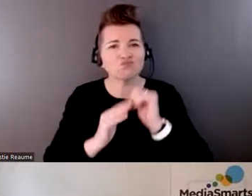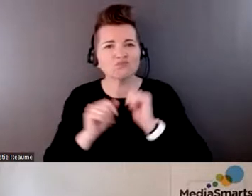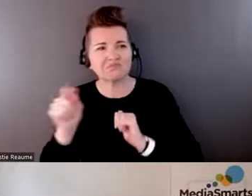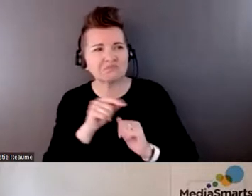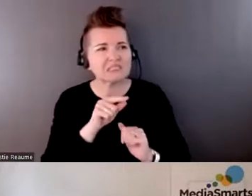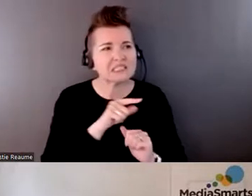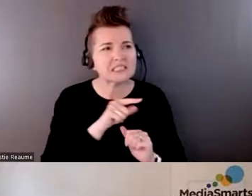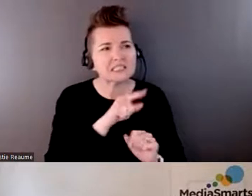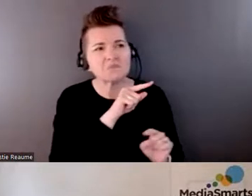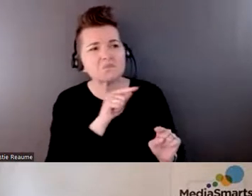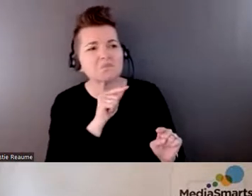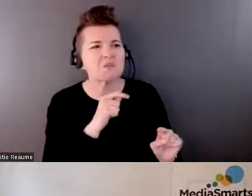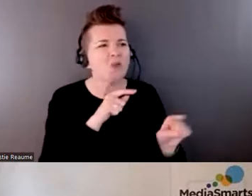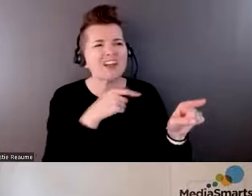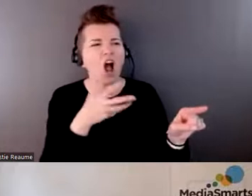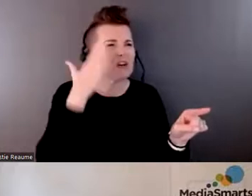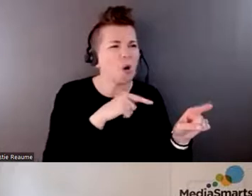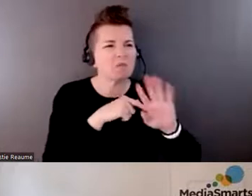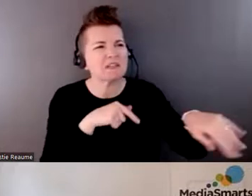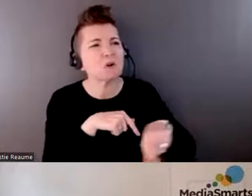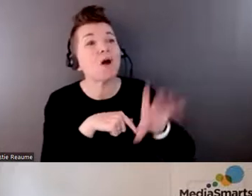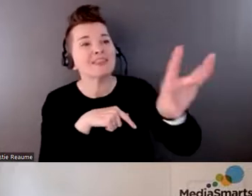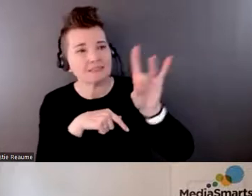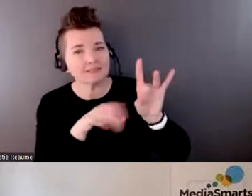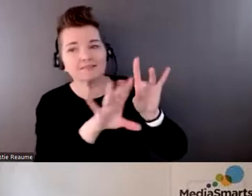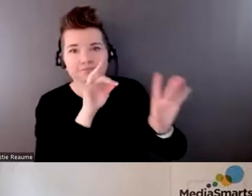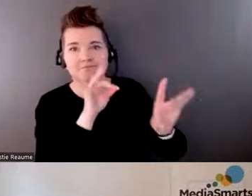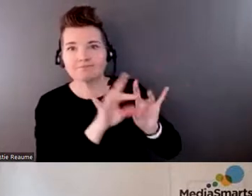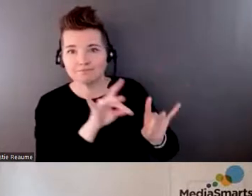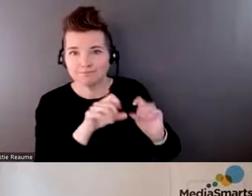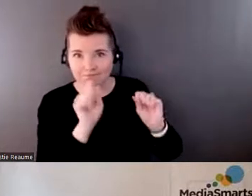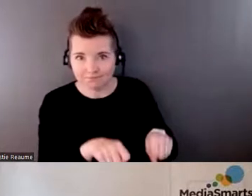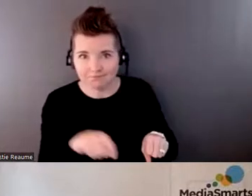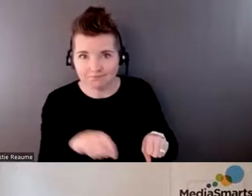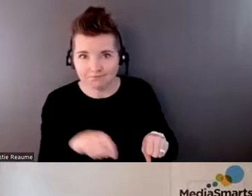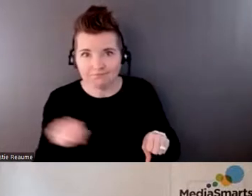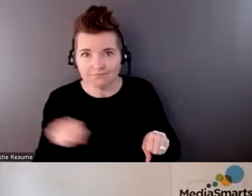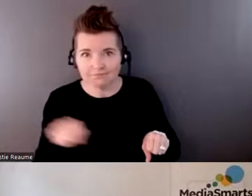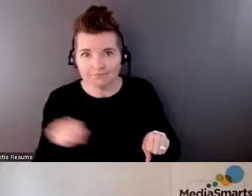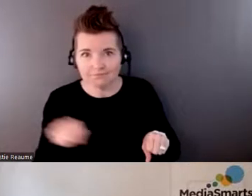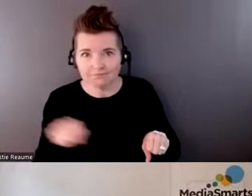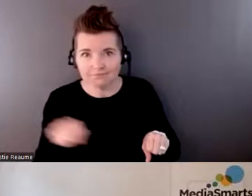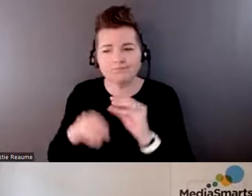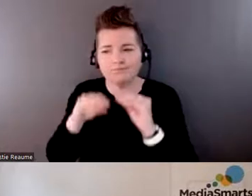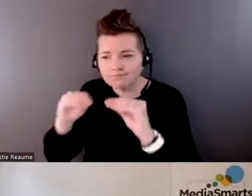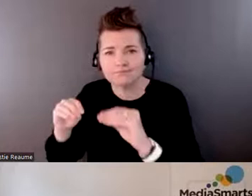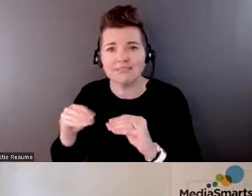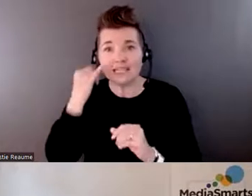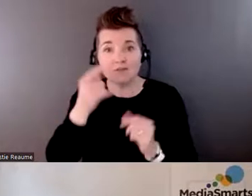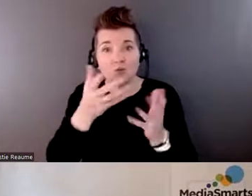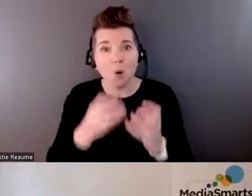your sort of skills are, whether you need to start at a more basic place, or whether you want to dig into some perhaps more advanced